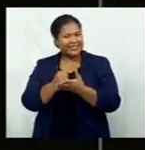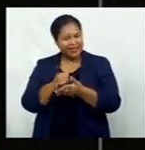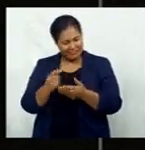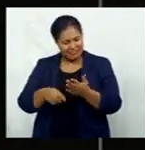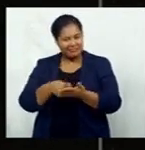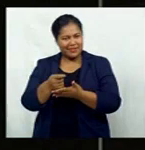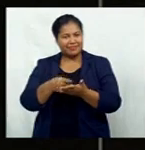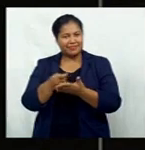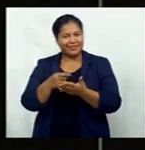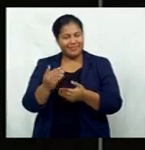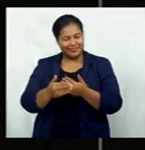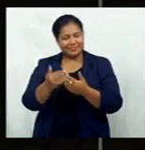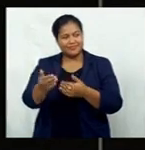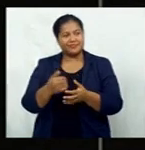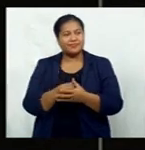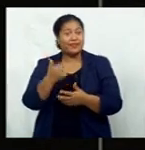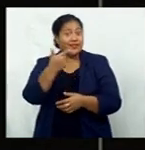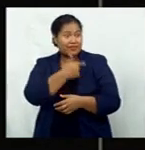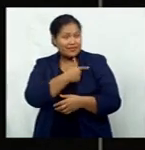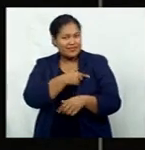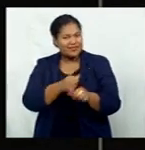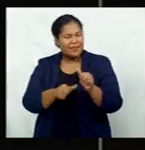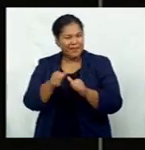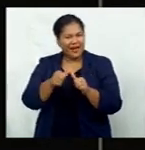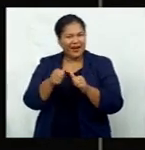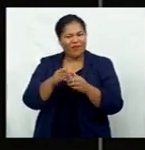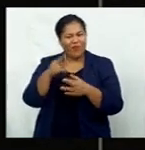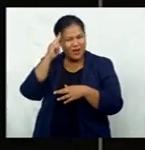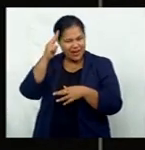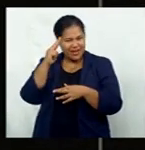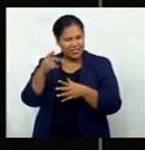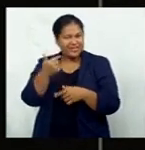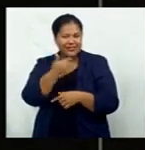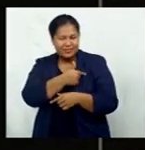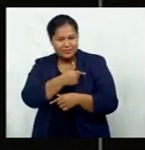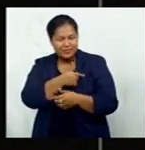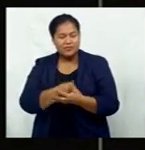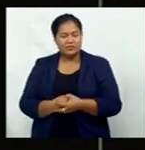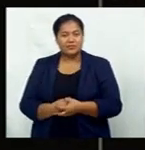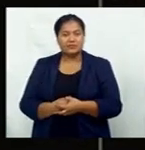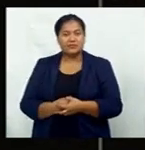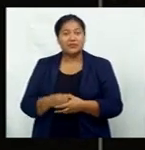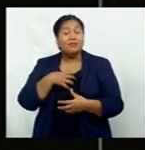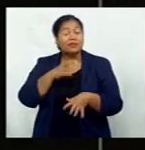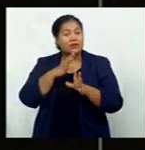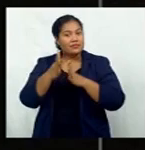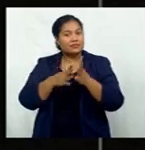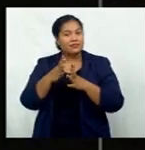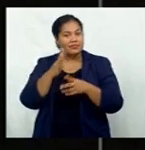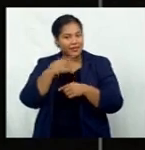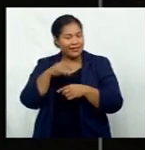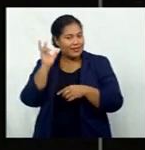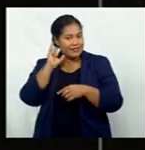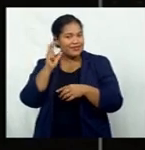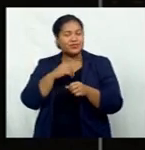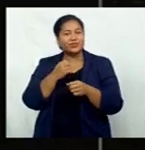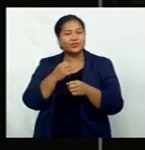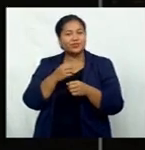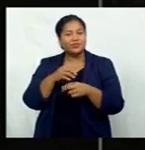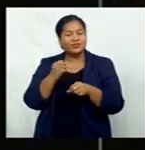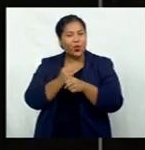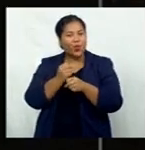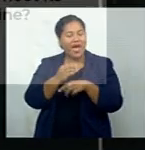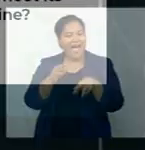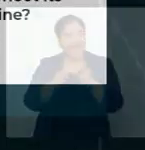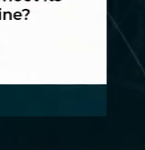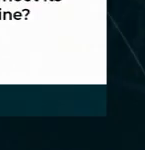of schedule, and vaccination better than natural immunization. For these stories and others, tune in to our sister radio station GoldFM.